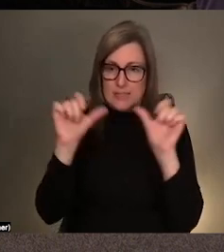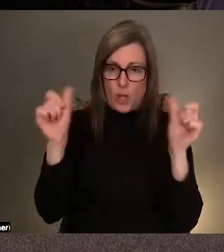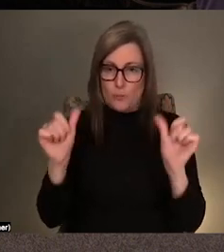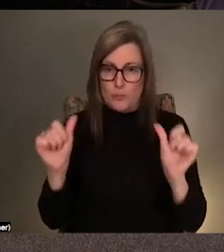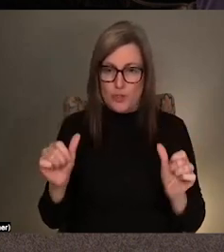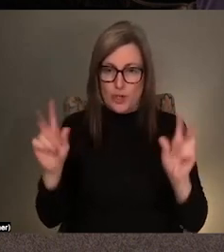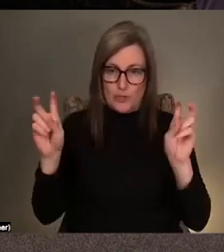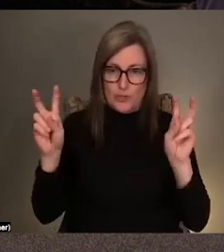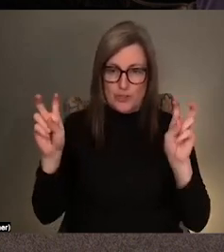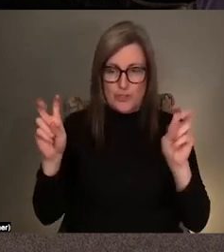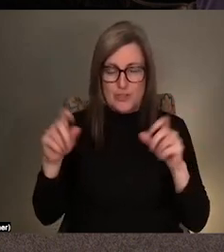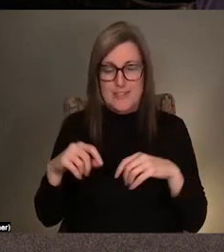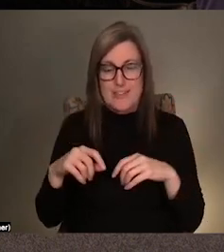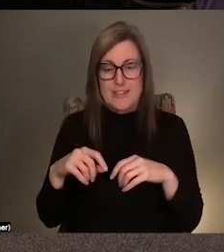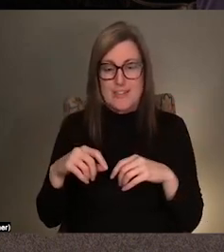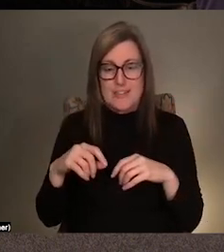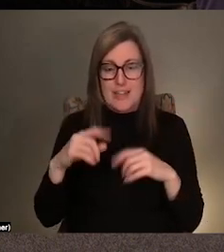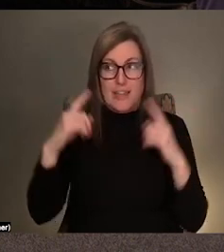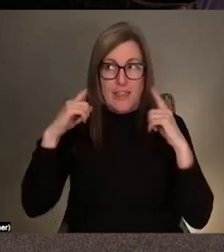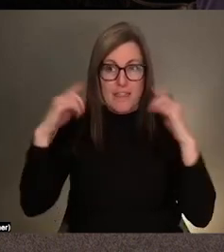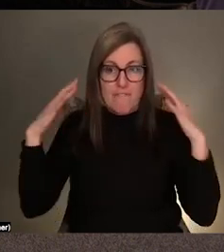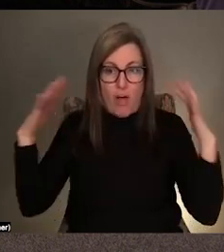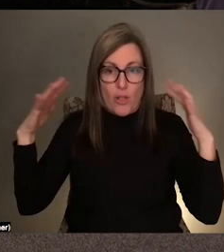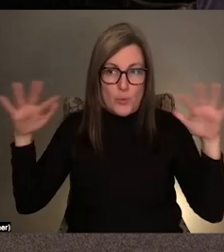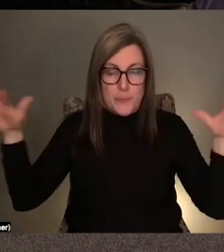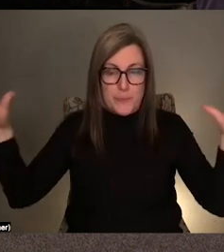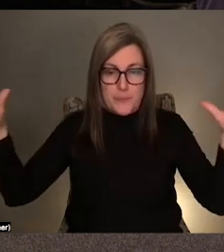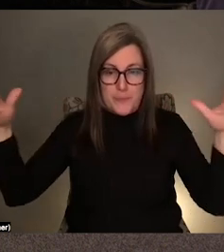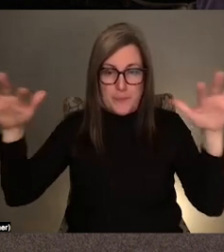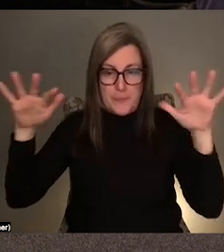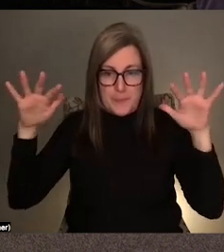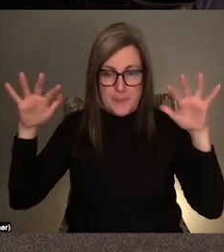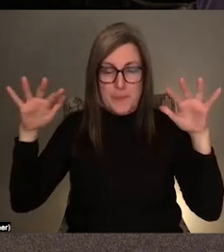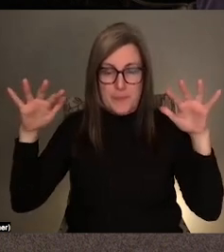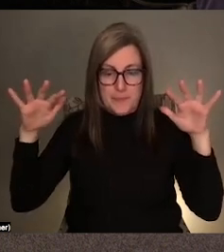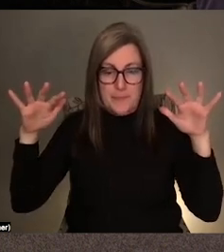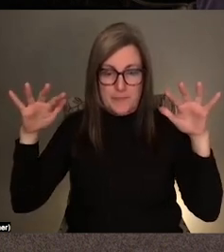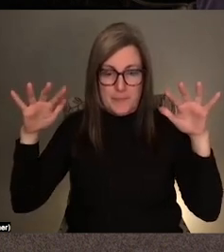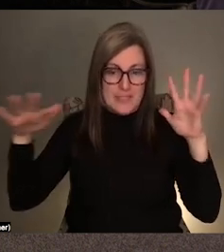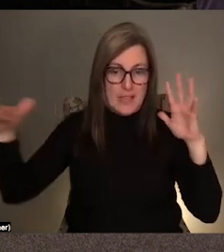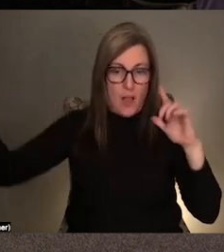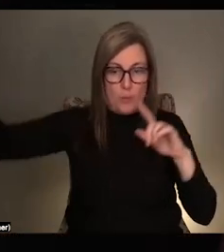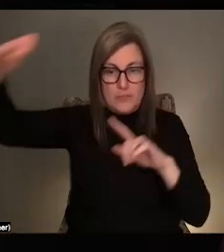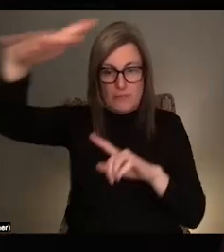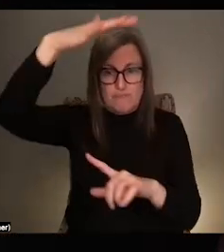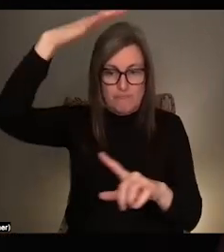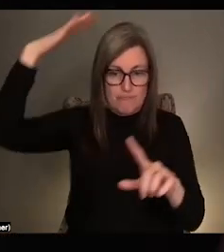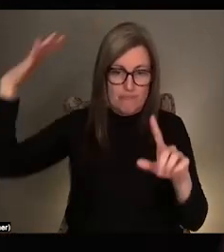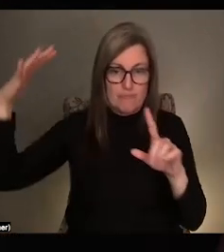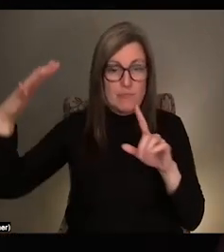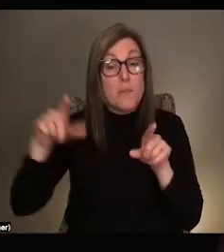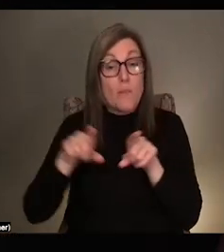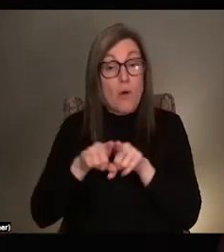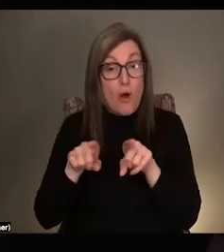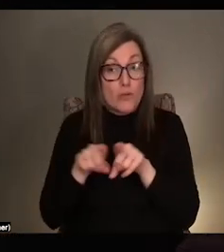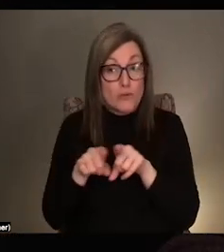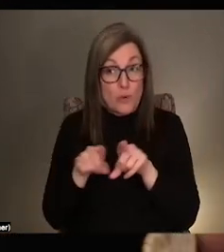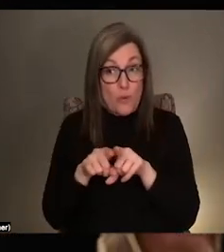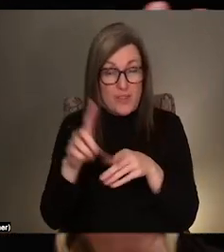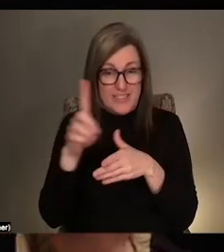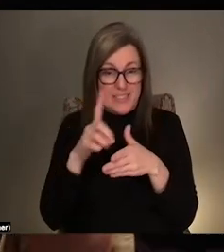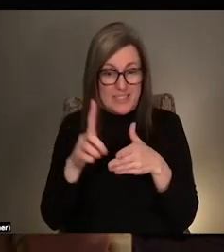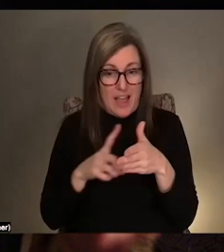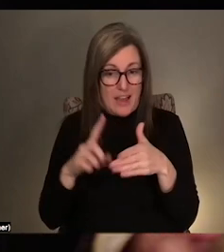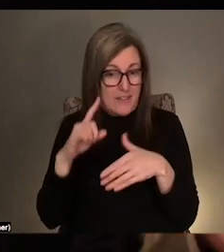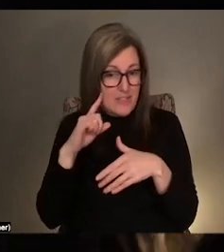very much the volume of the gallery by placing sound in a very sculptural way. also in terms of the sound design, the